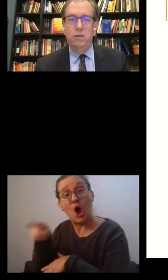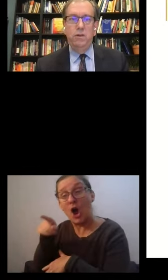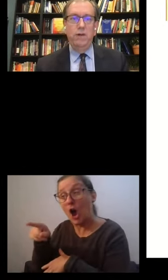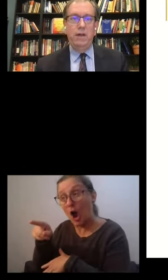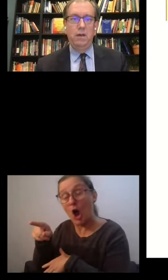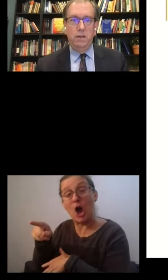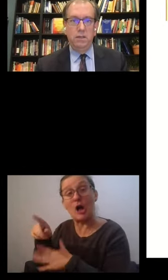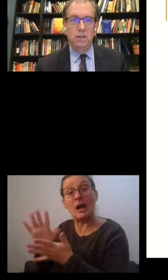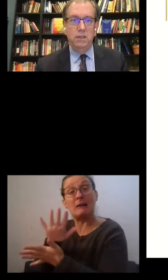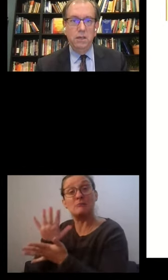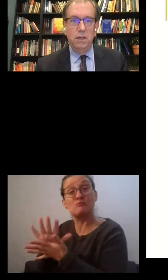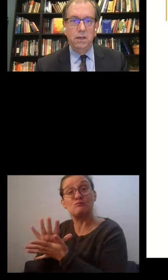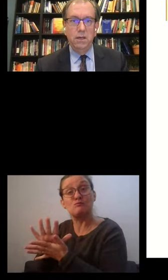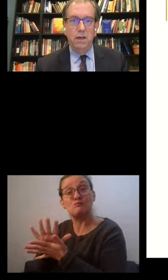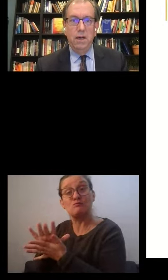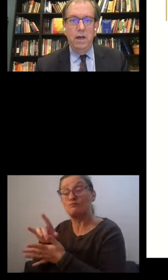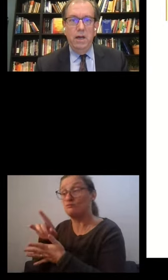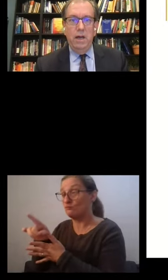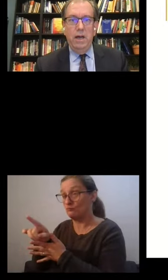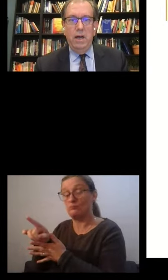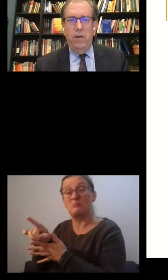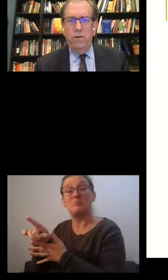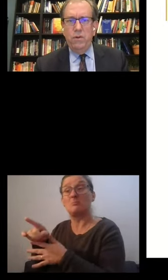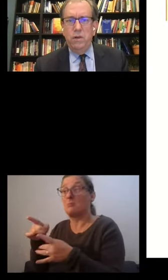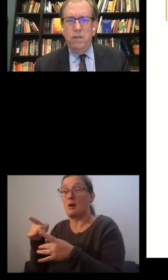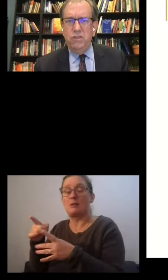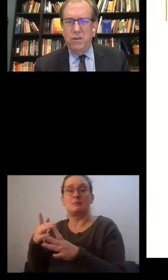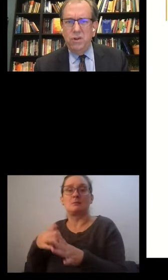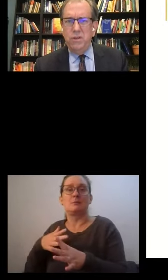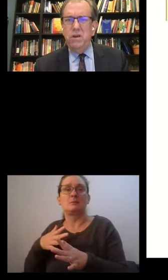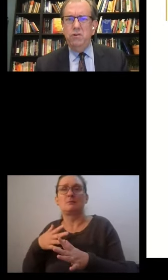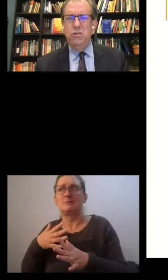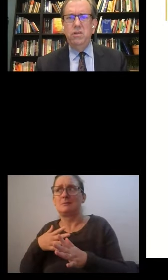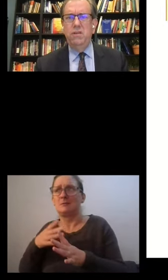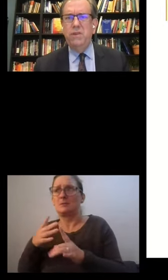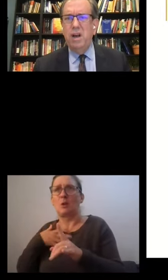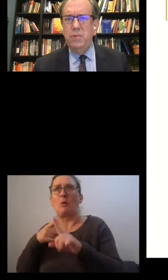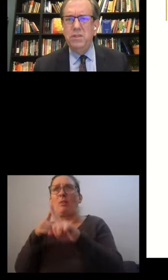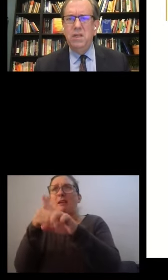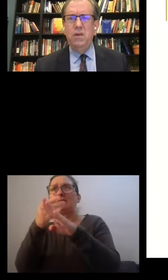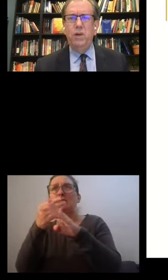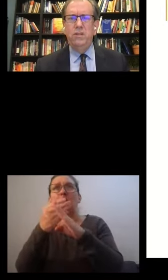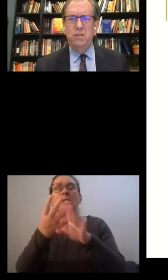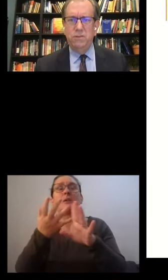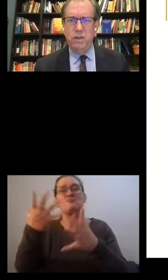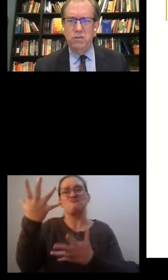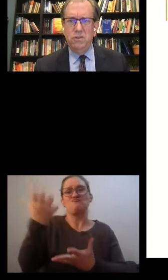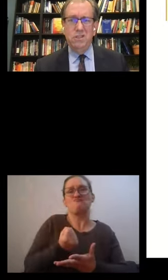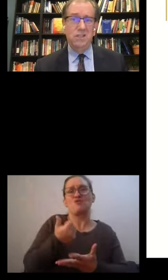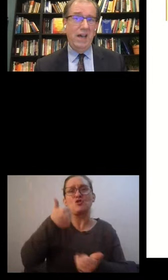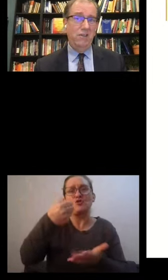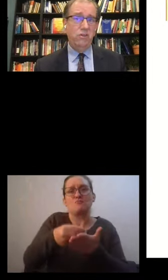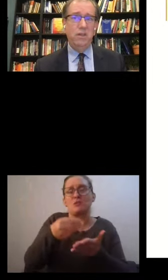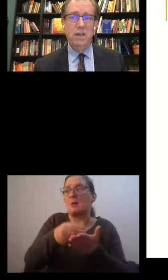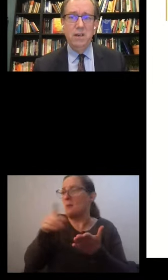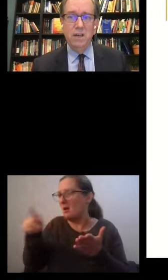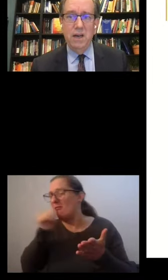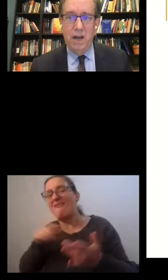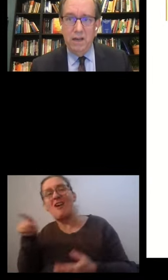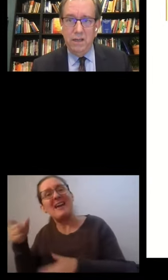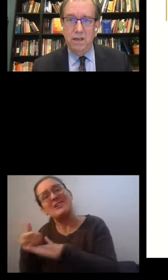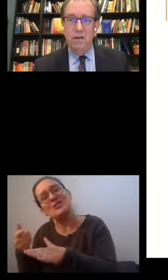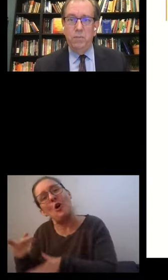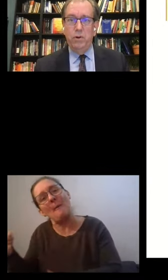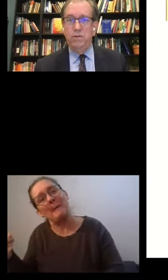academics certainly recognize this. However, in general, the notion of compensating wage differentials is actually